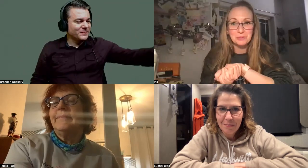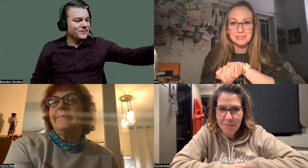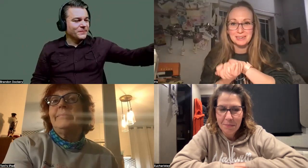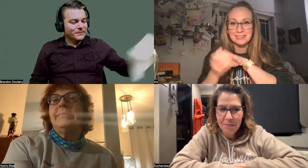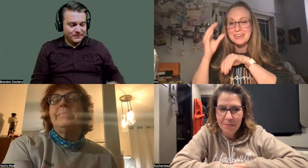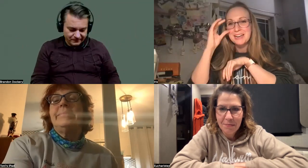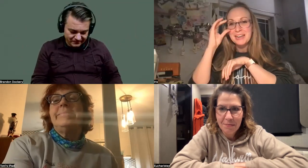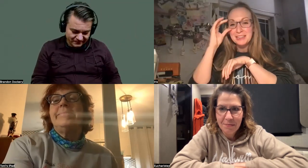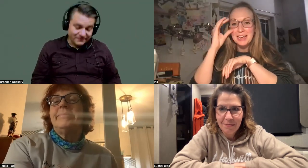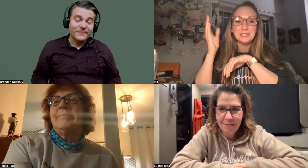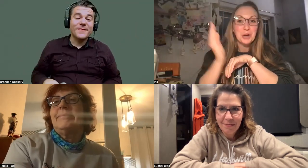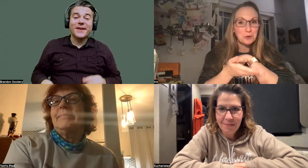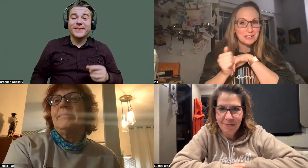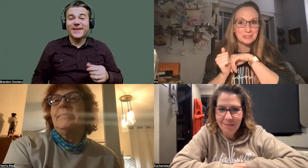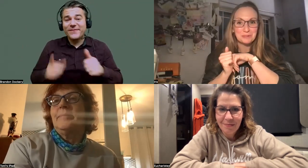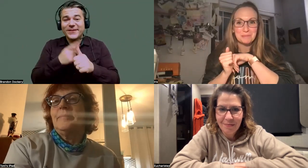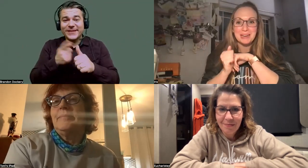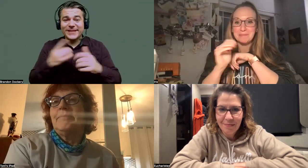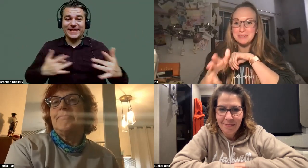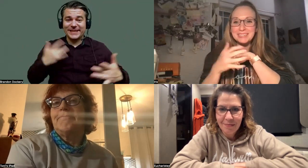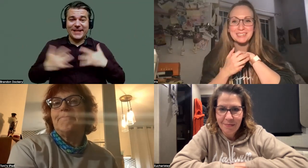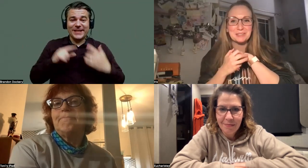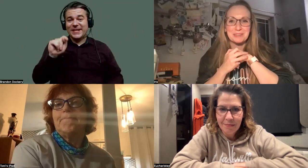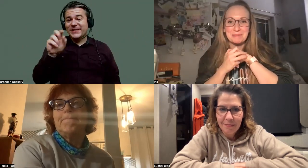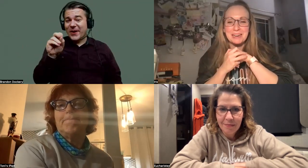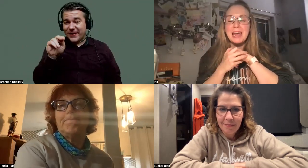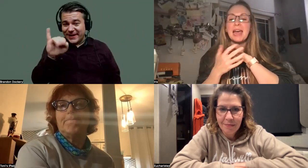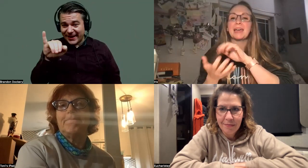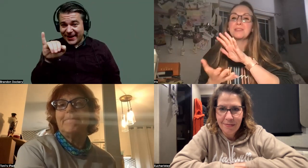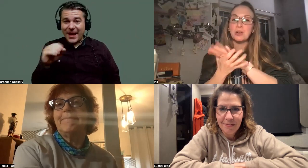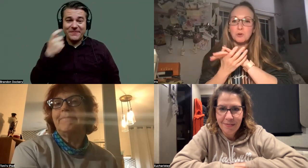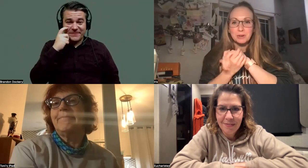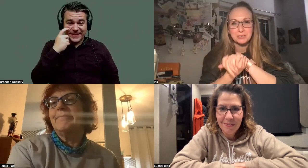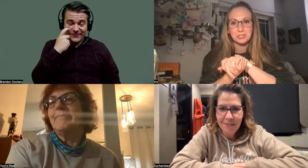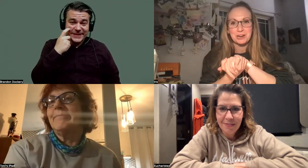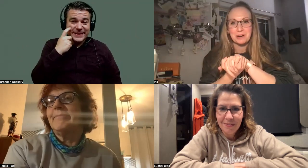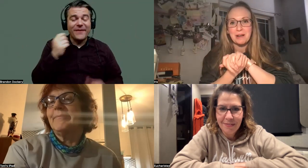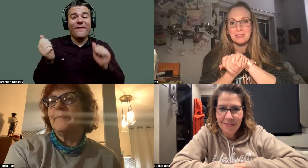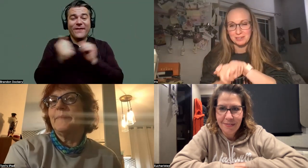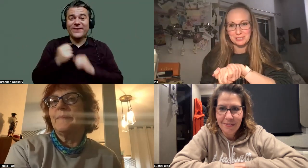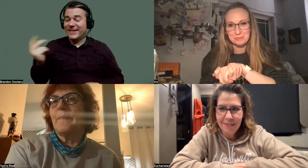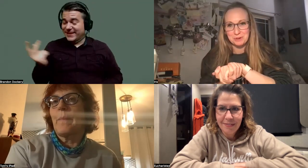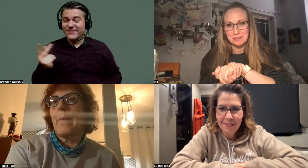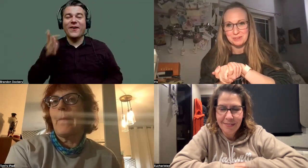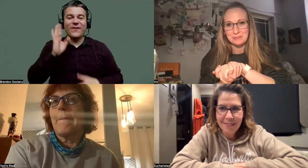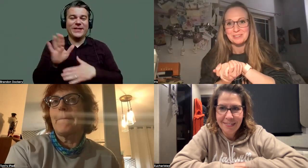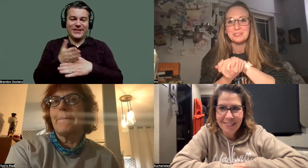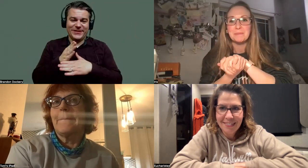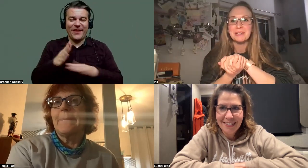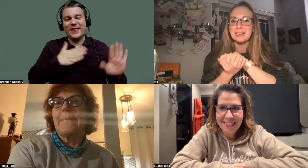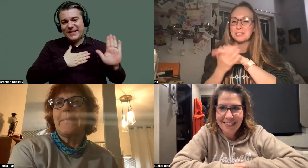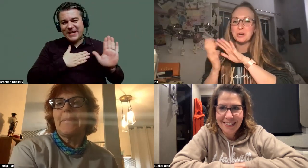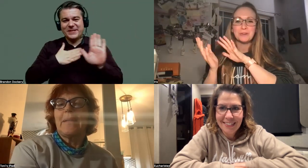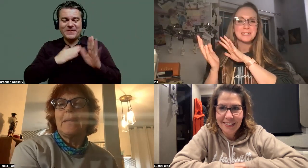I am so excited that Tony is with me and Mitzi is with me, and they are going to share their testimony with you.